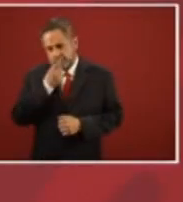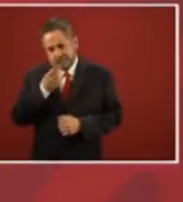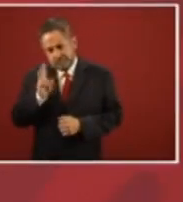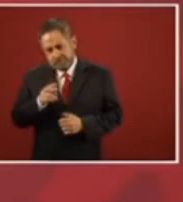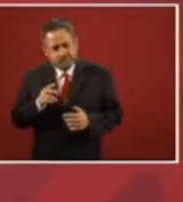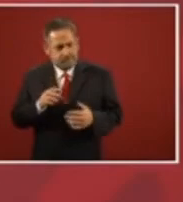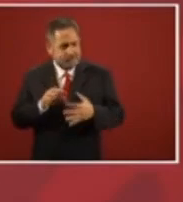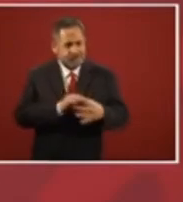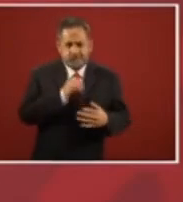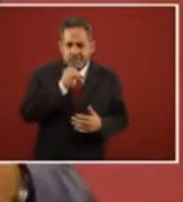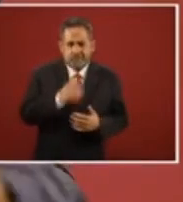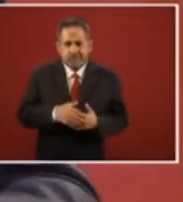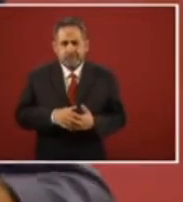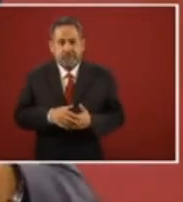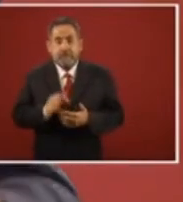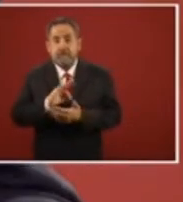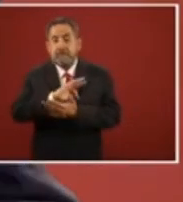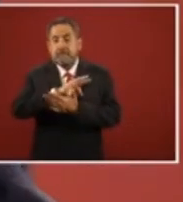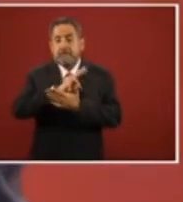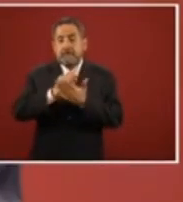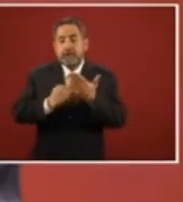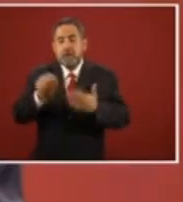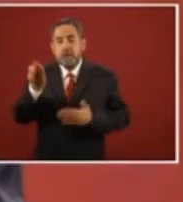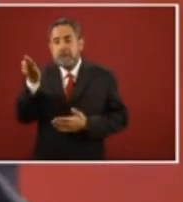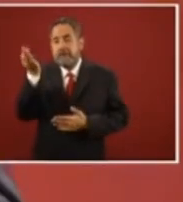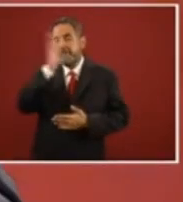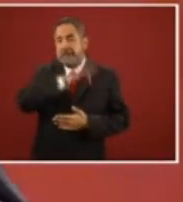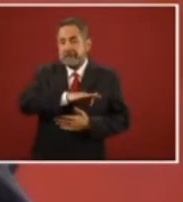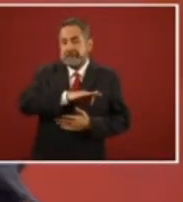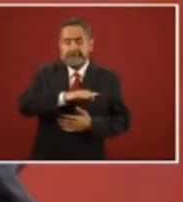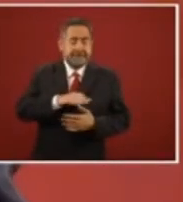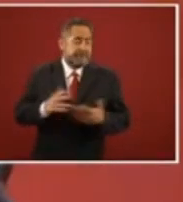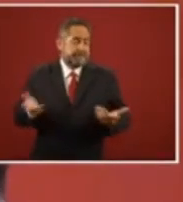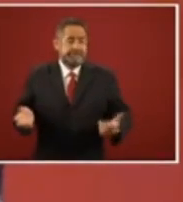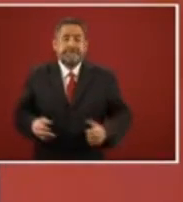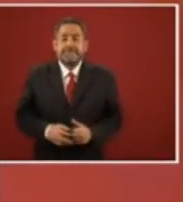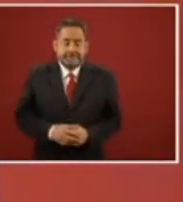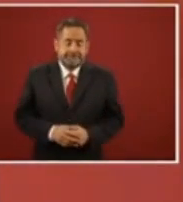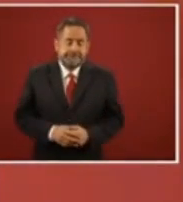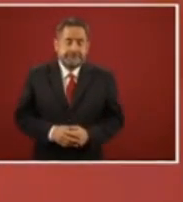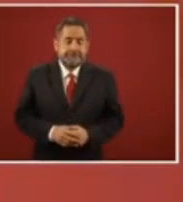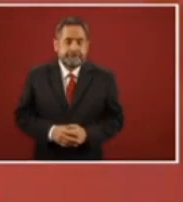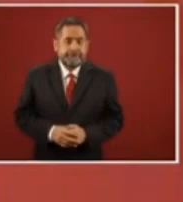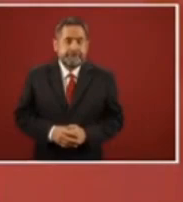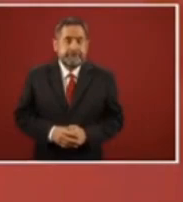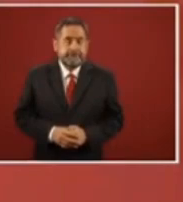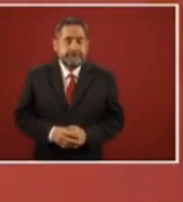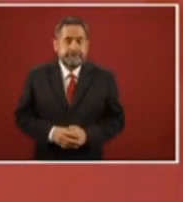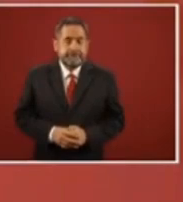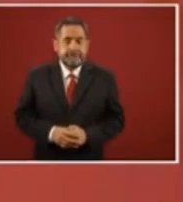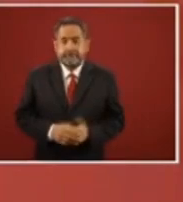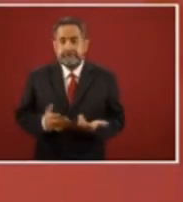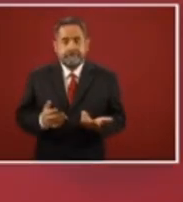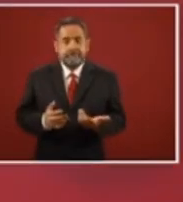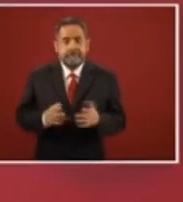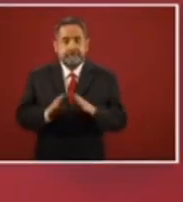They didn't obey, they didn't obey reality. They were false receipts anyway.